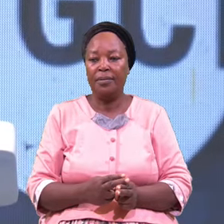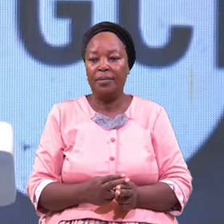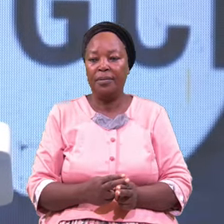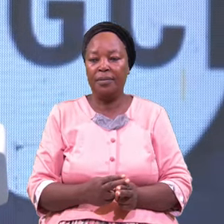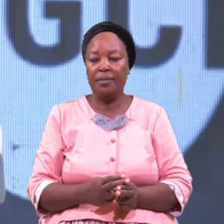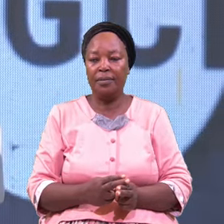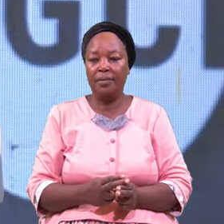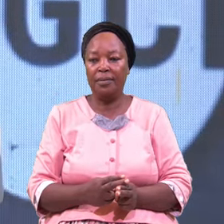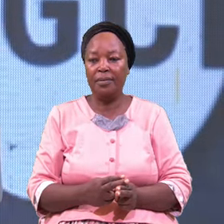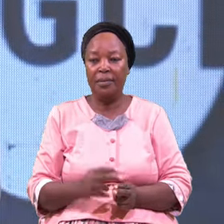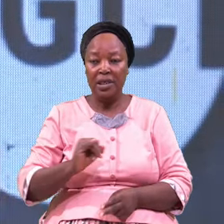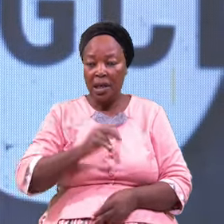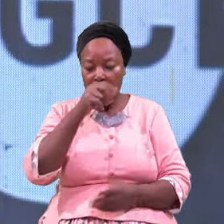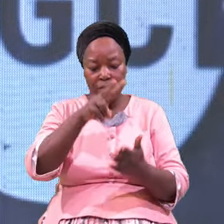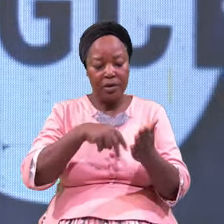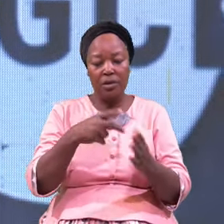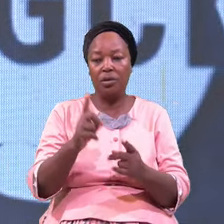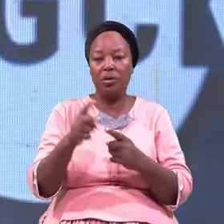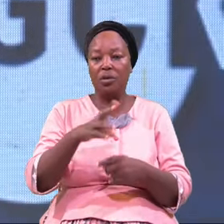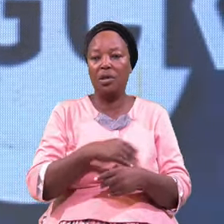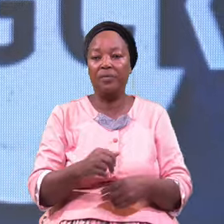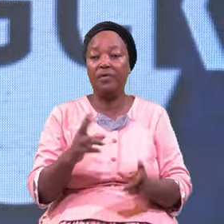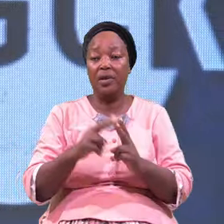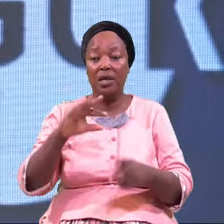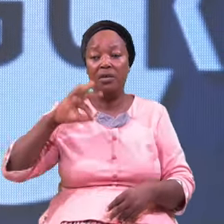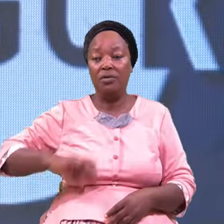I'm reading to you an interesting story in the Bible